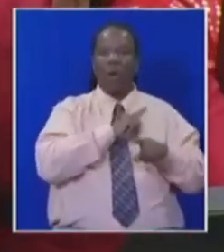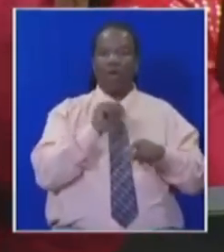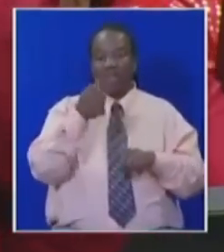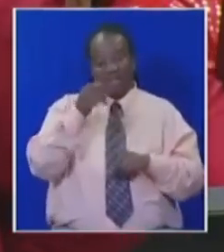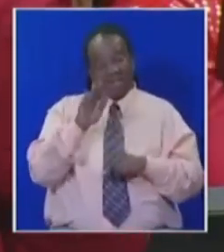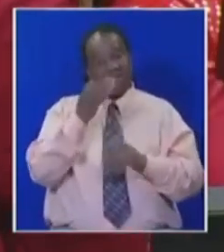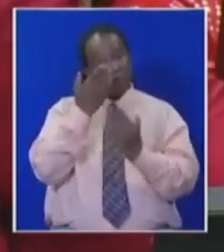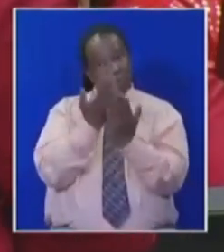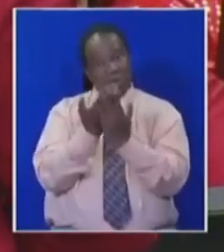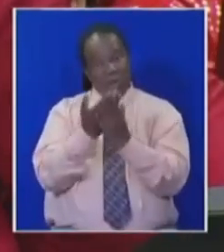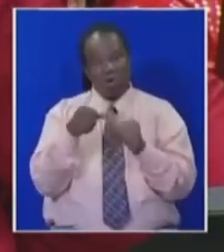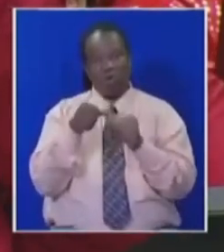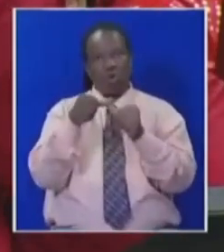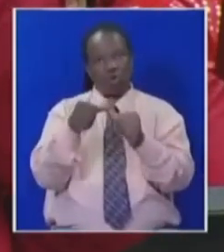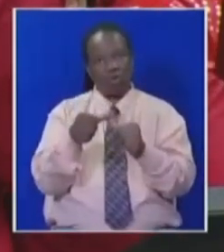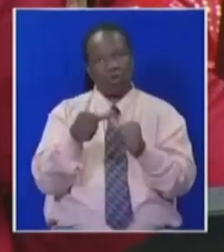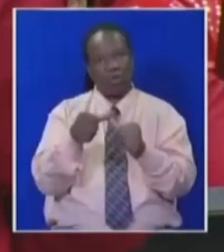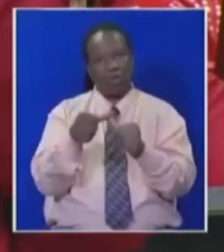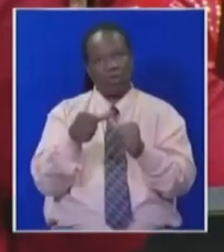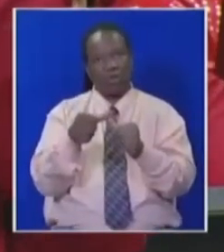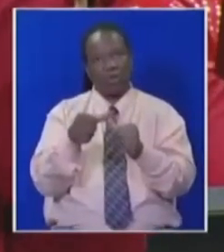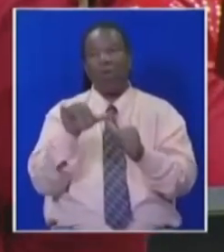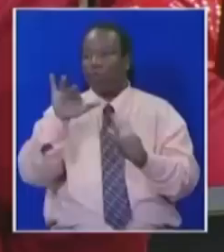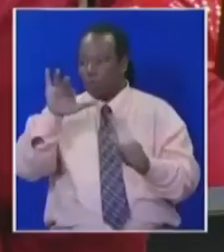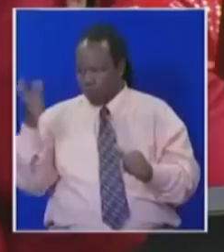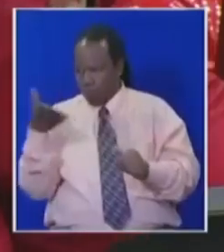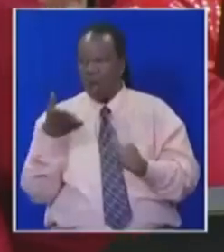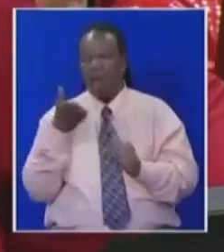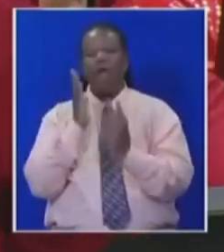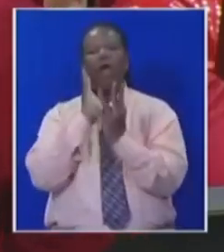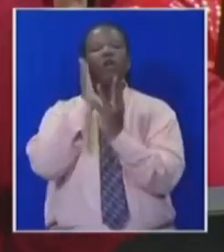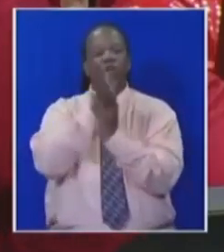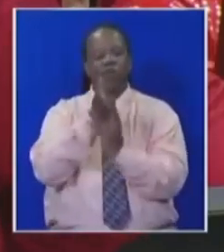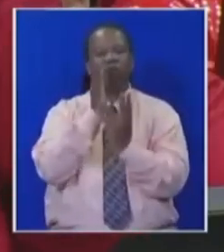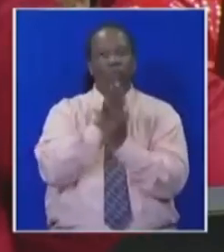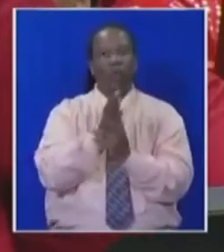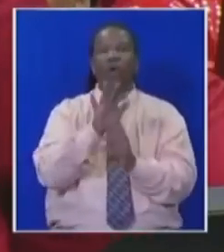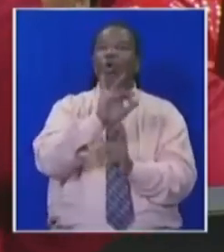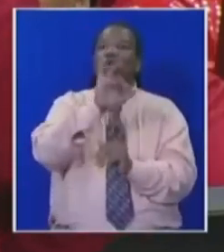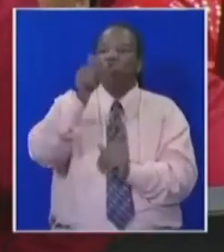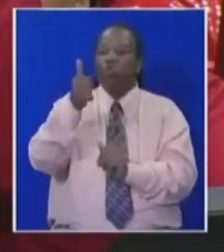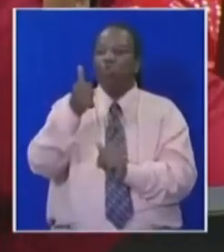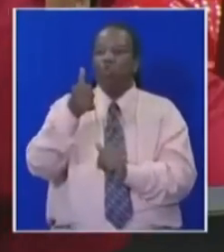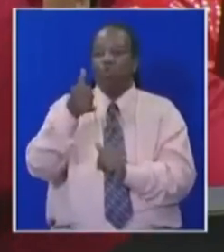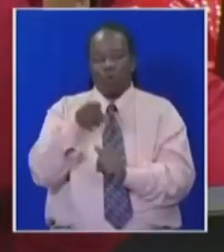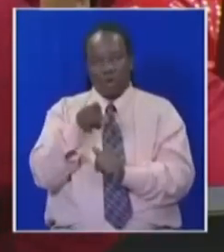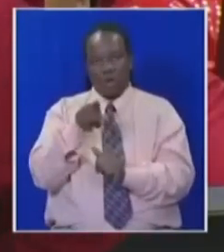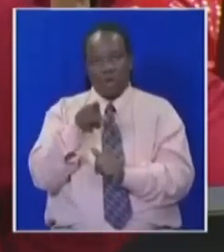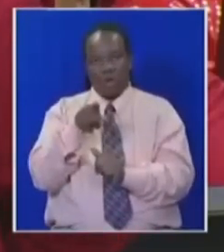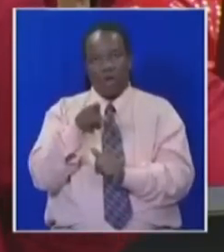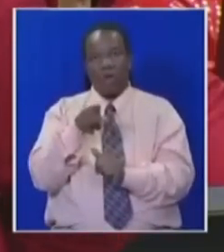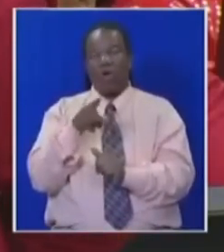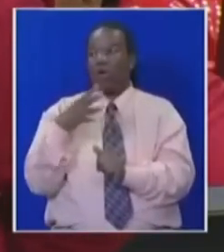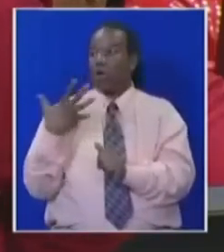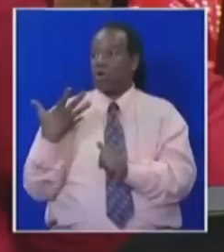proposed we're going to make certain interventions and then you will criminalize us go call those thugs to come and assault